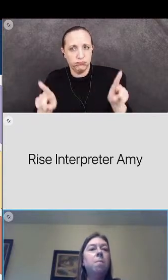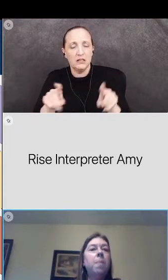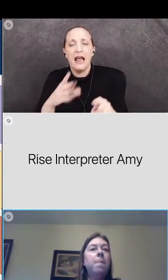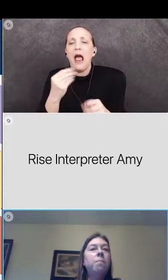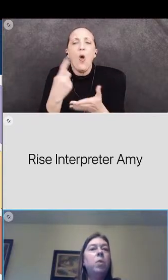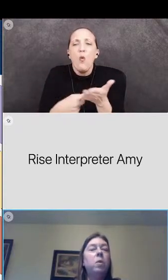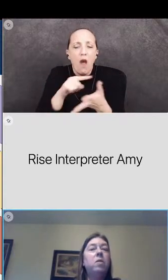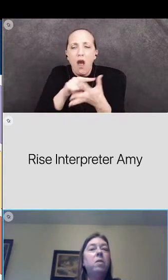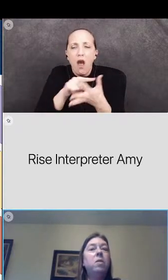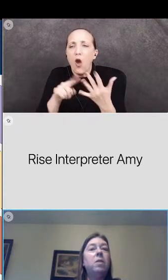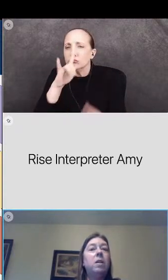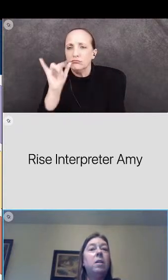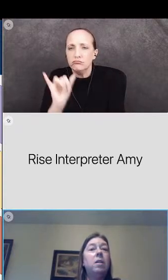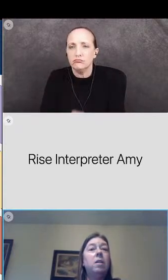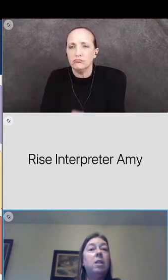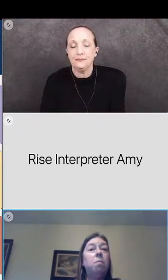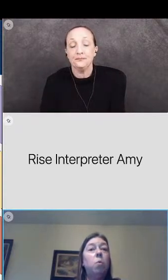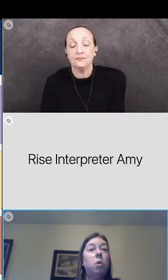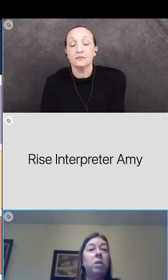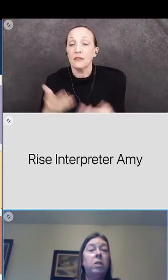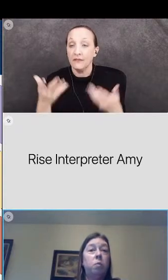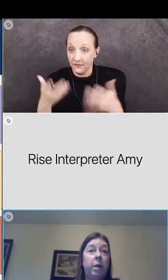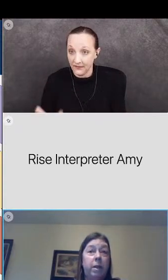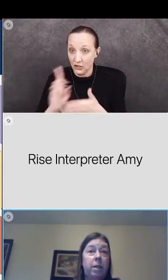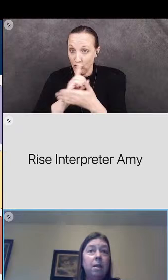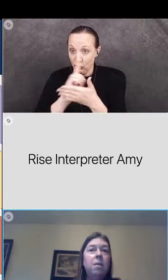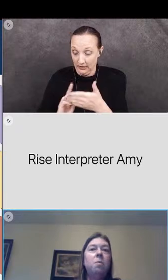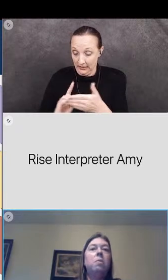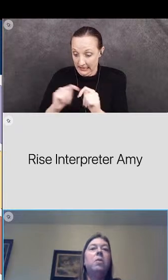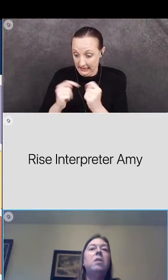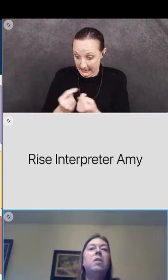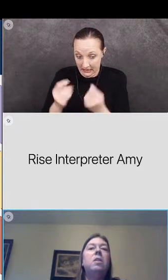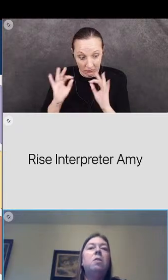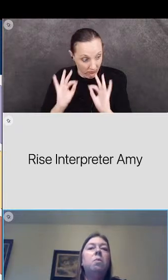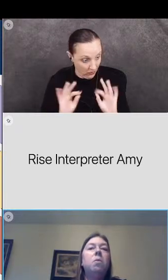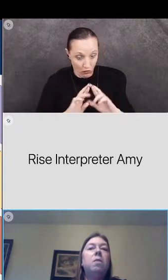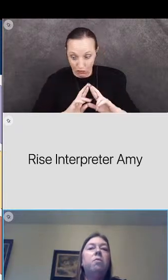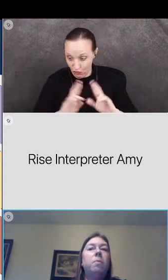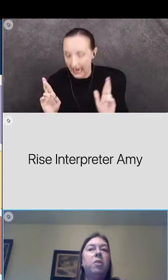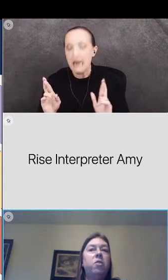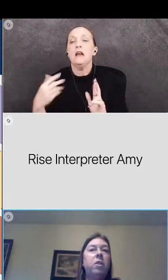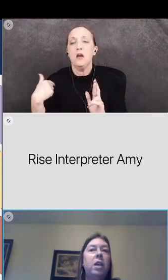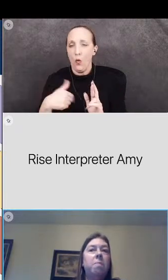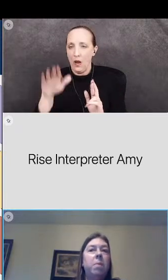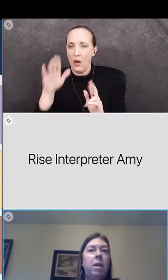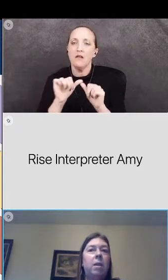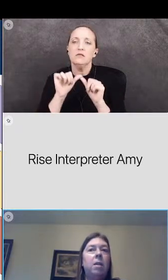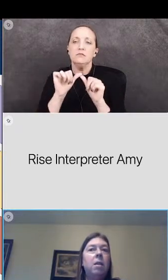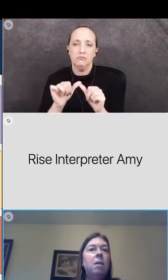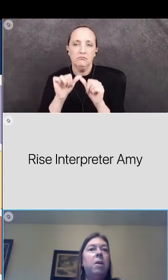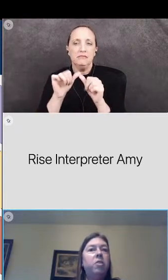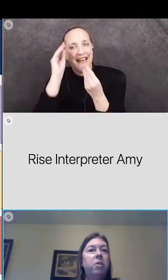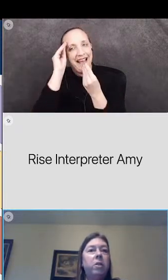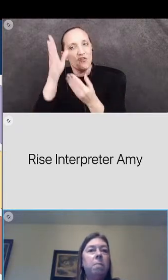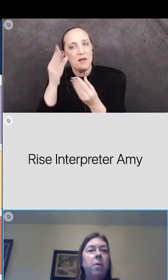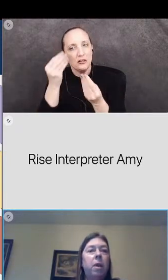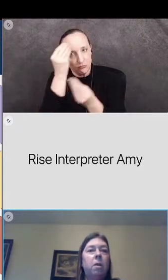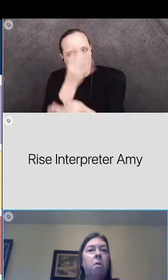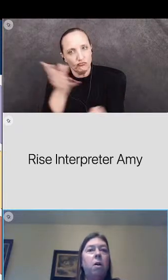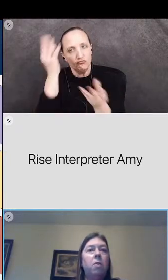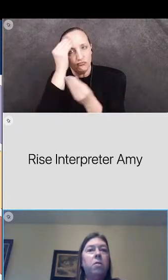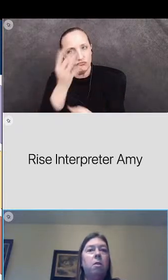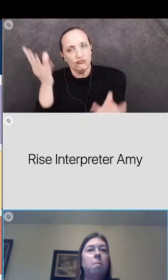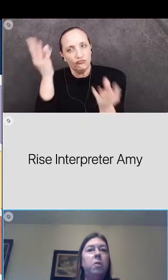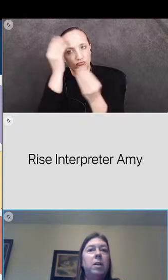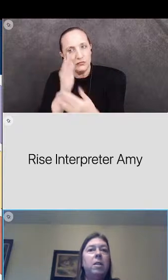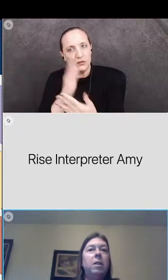once our design teamwork is ready we will continue the information campaign by sharing the